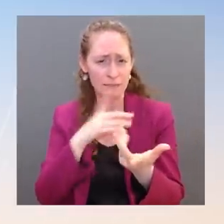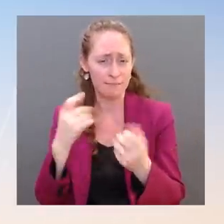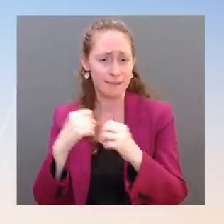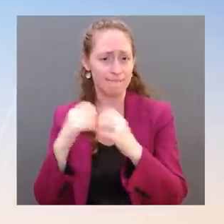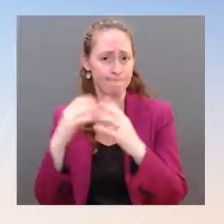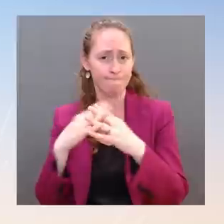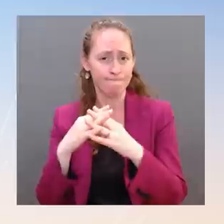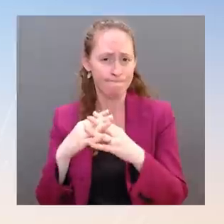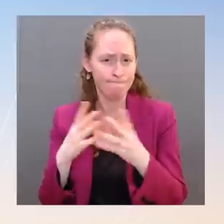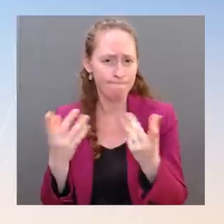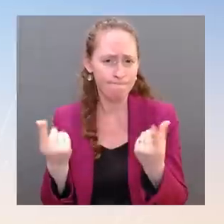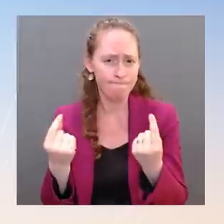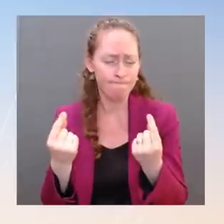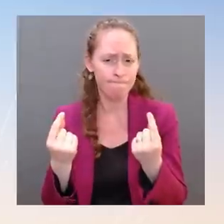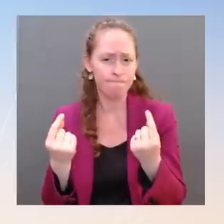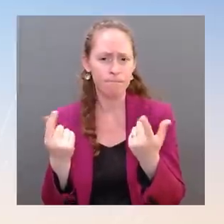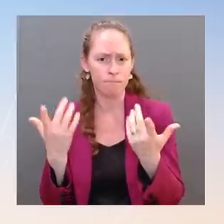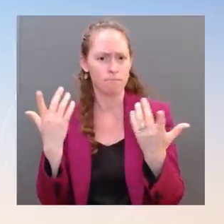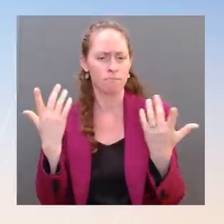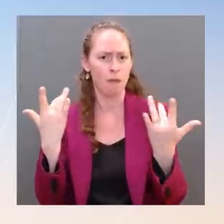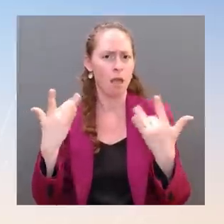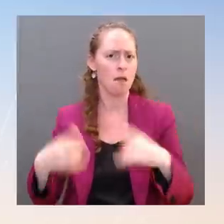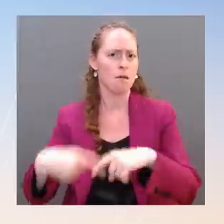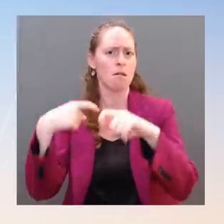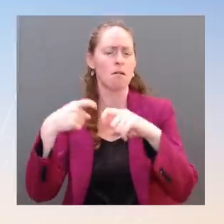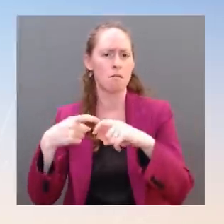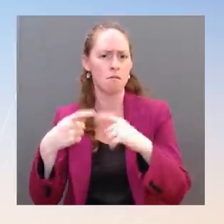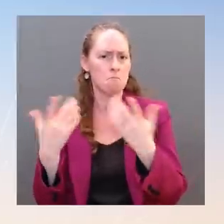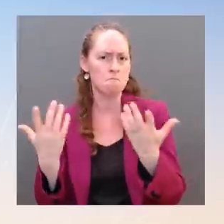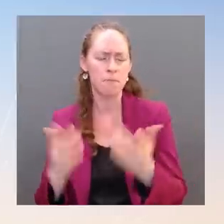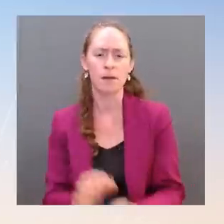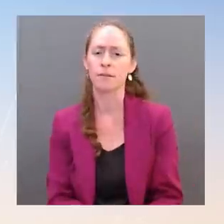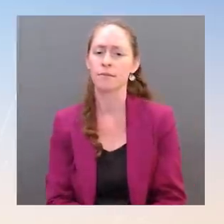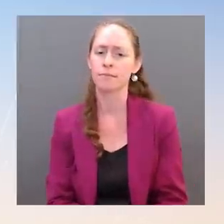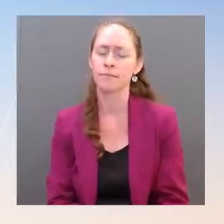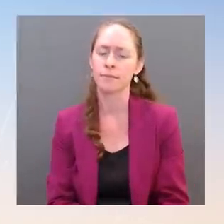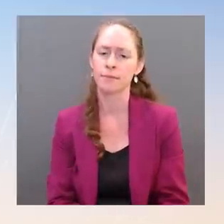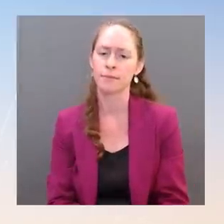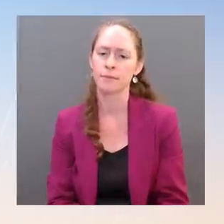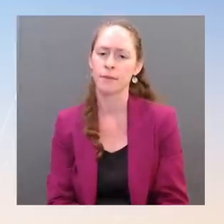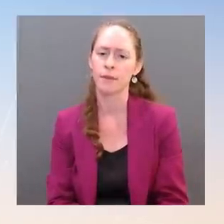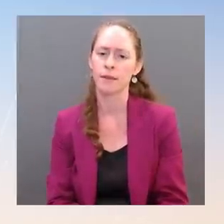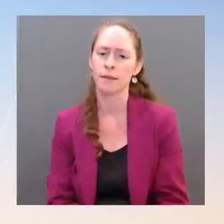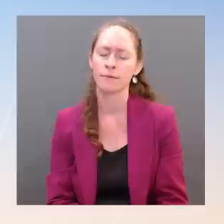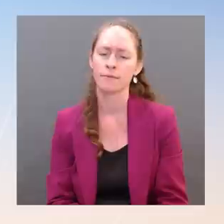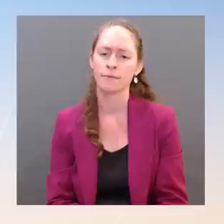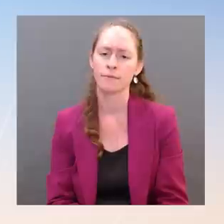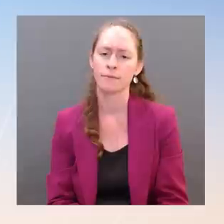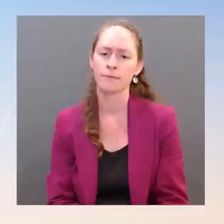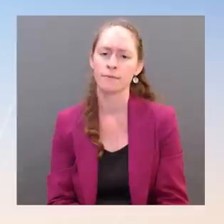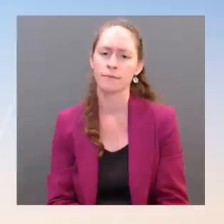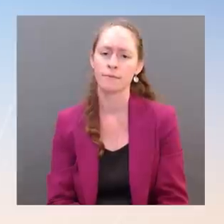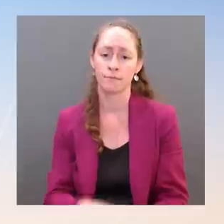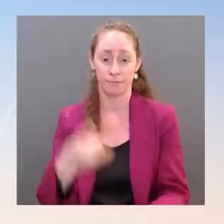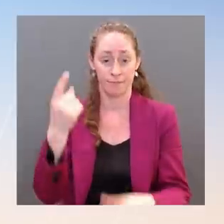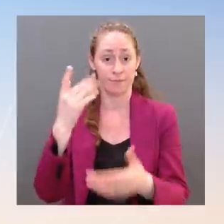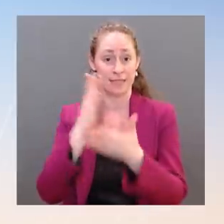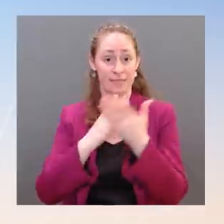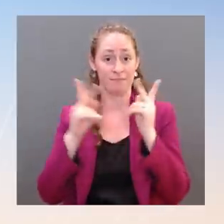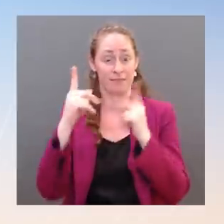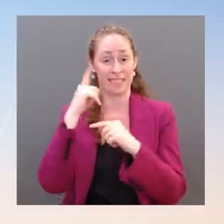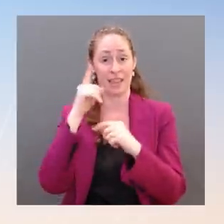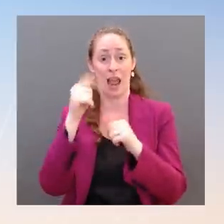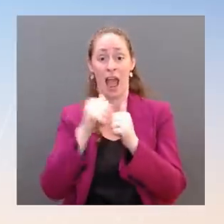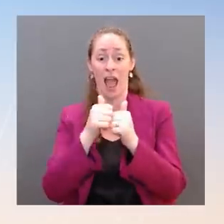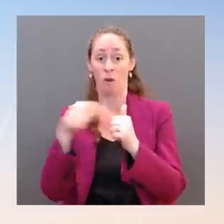And then also some experts have said that it was sort of set up to fail the way it was rolled out. Do you have a response to that? Ms. So the board has